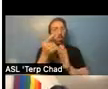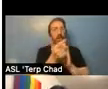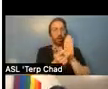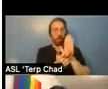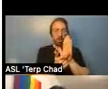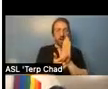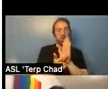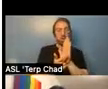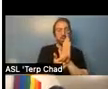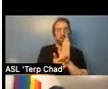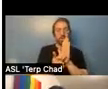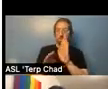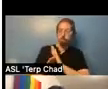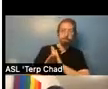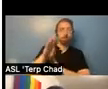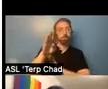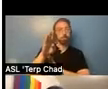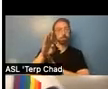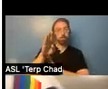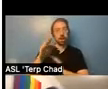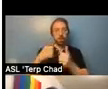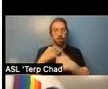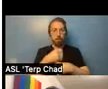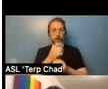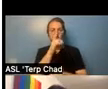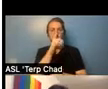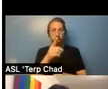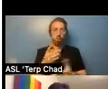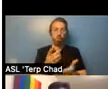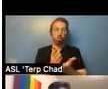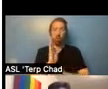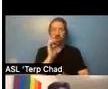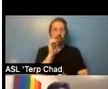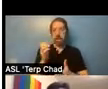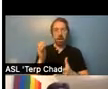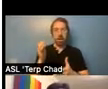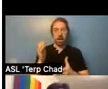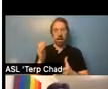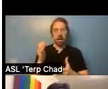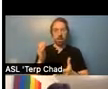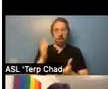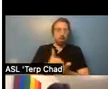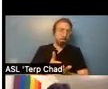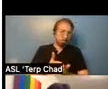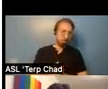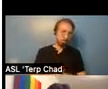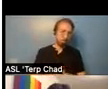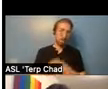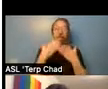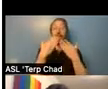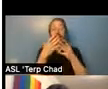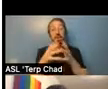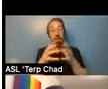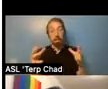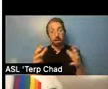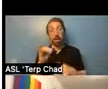abridged. So, thank you. And, uh, yeah, thanks a lot. And, uh, and